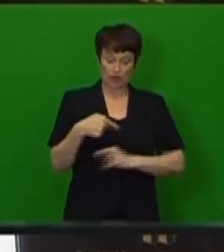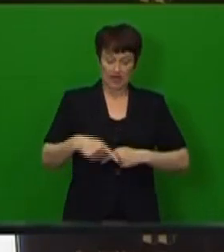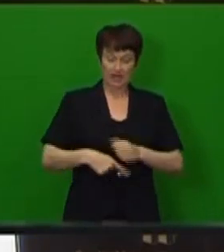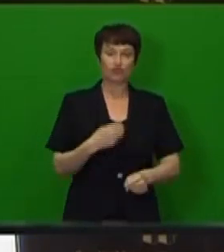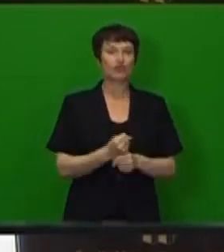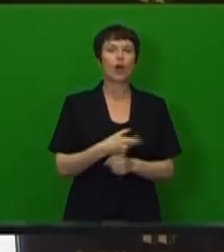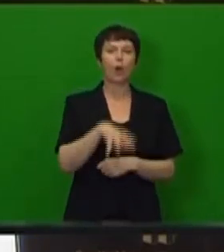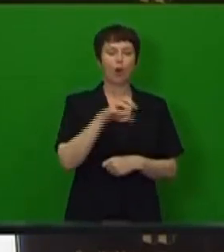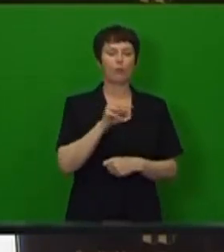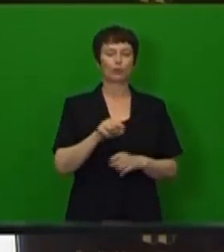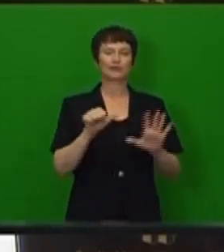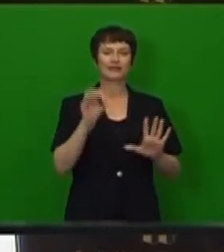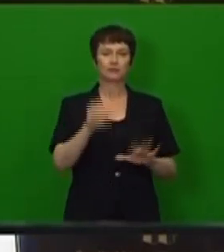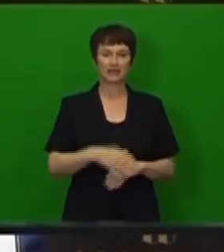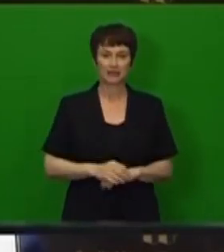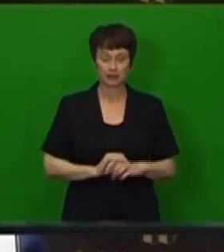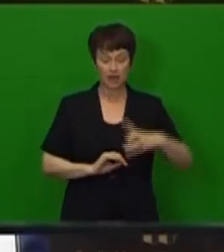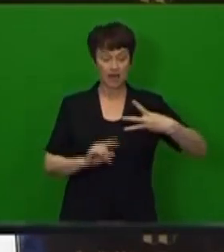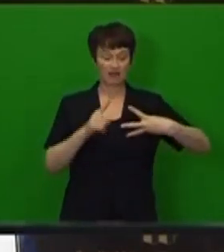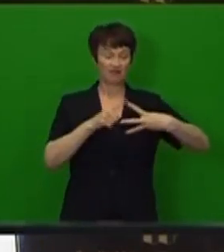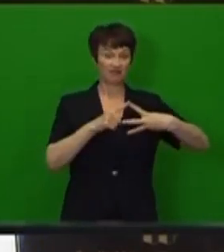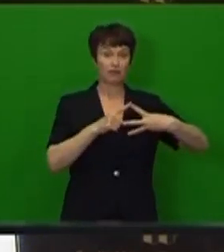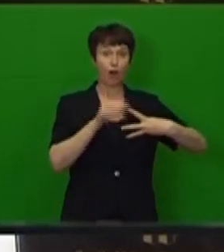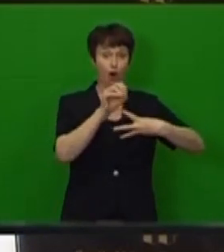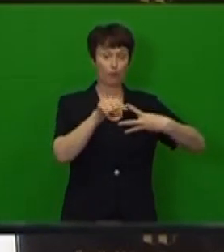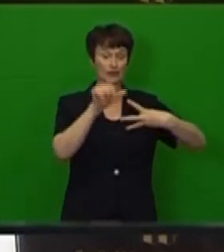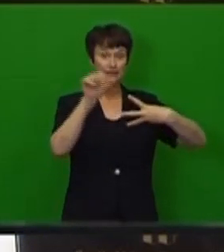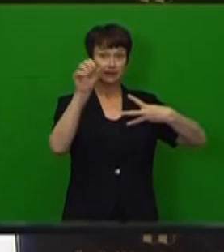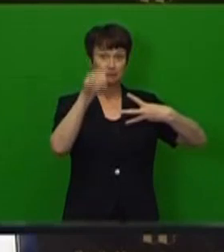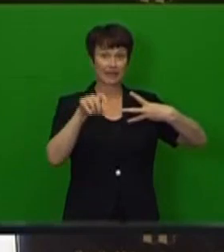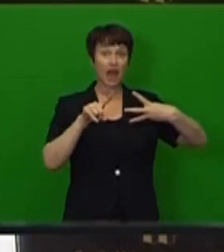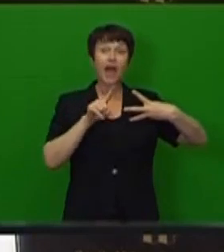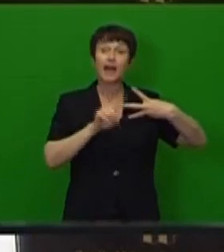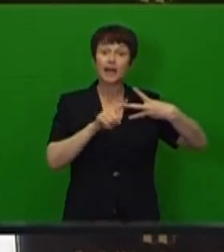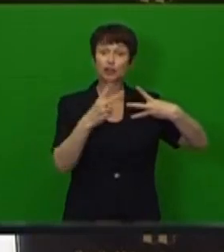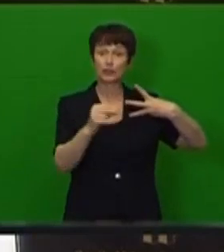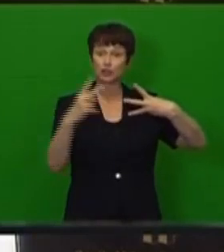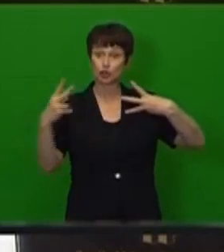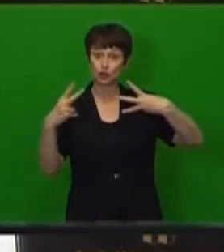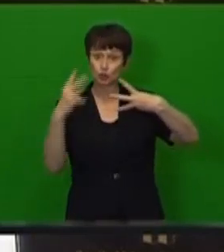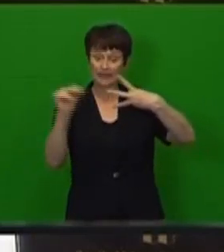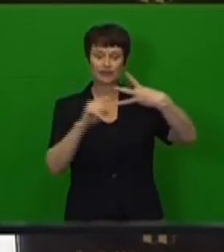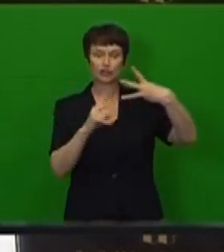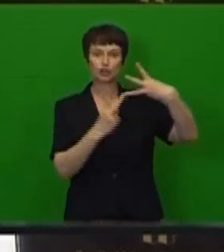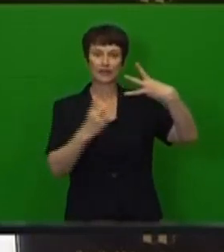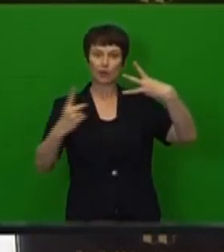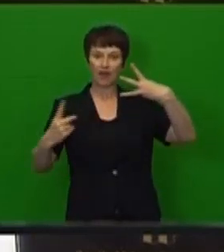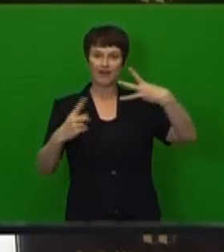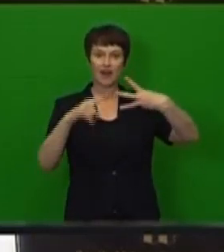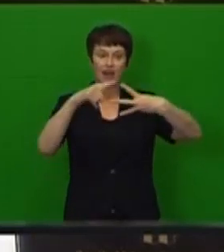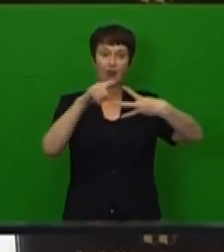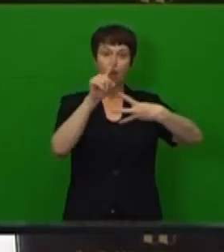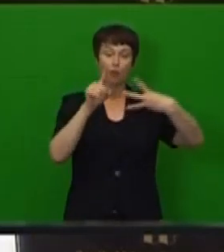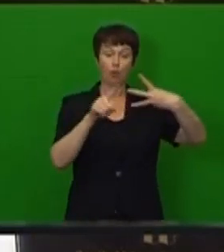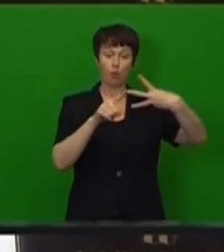forecast for 2020 and 2021 have decreased to 1.5% and 1.8%, respectively, due to